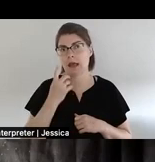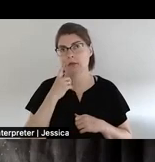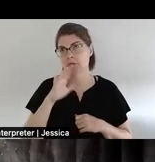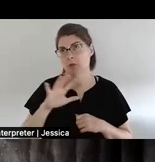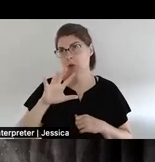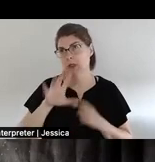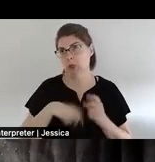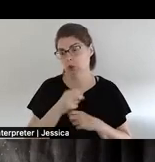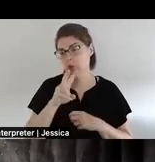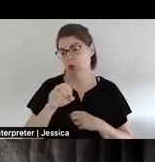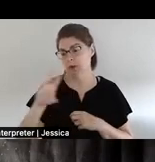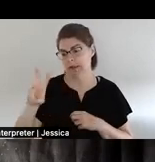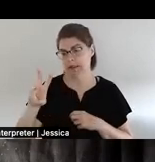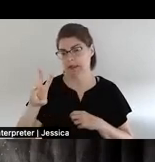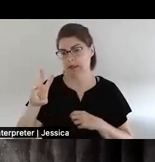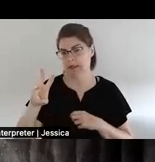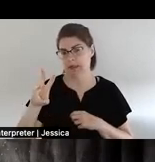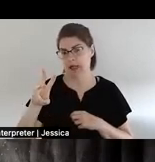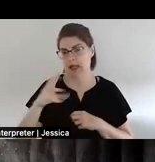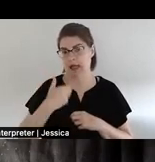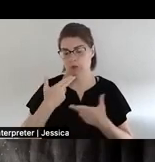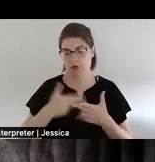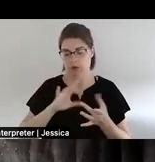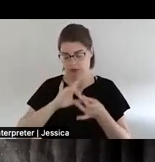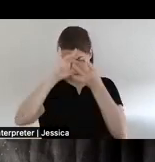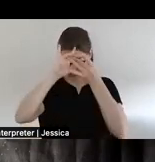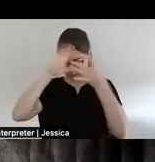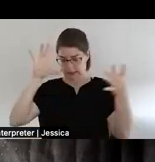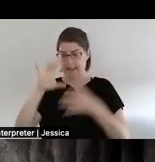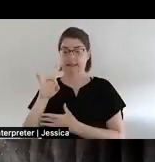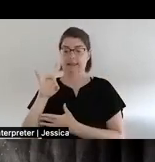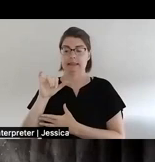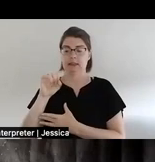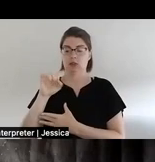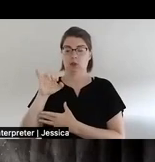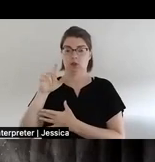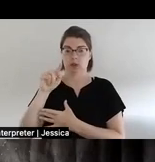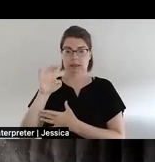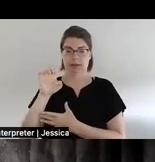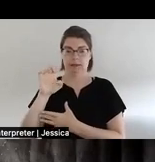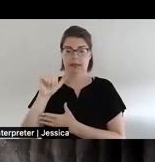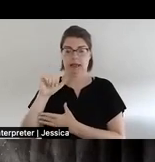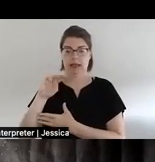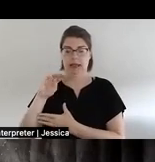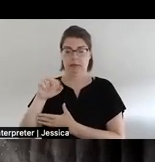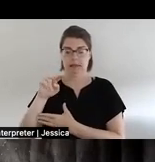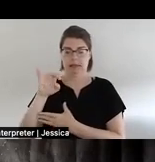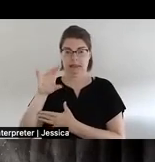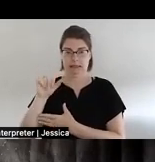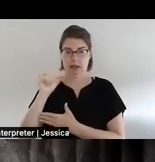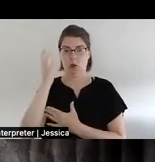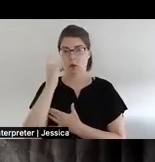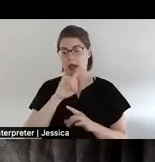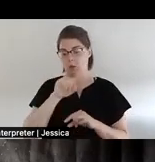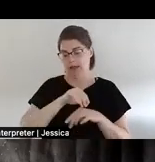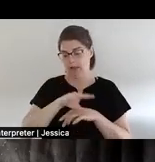that I had dissociative amnesia because I went for counseling with a family member who disclosed